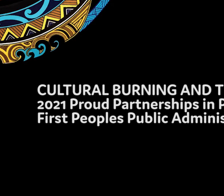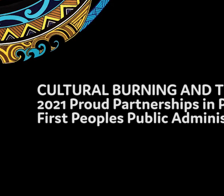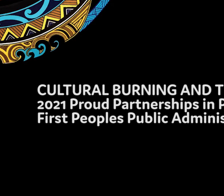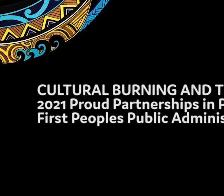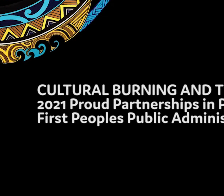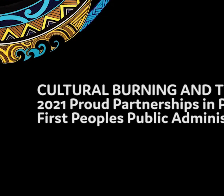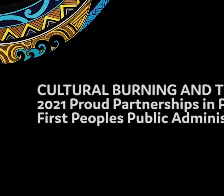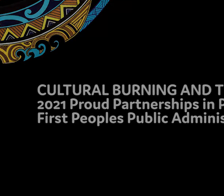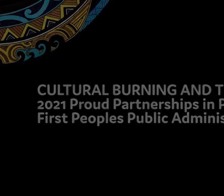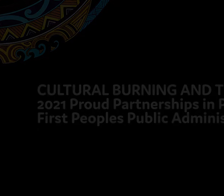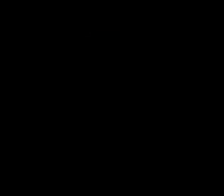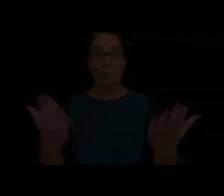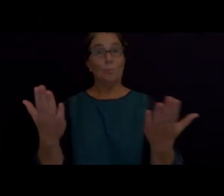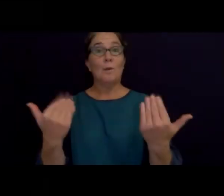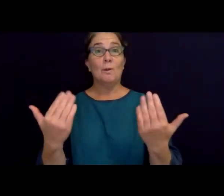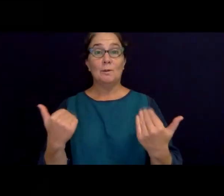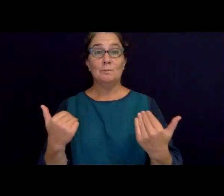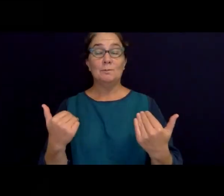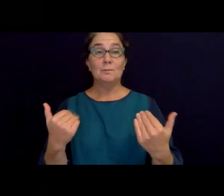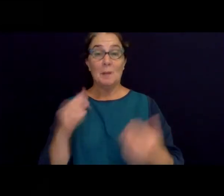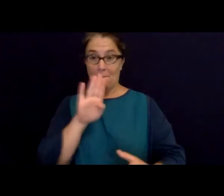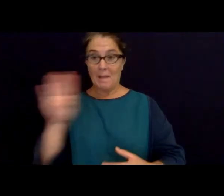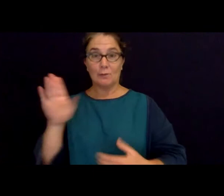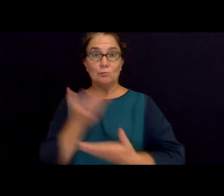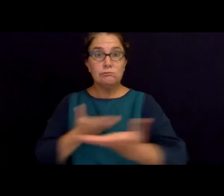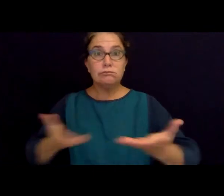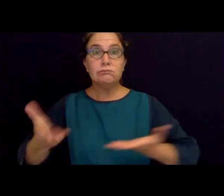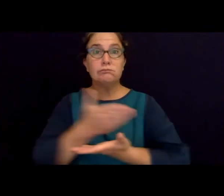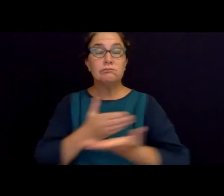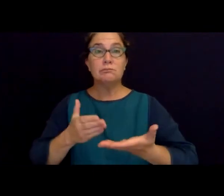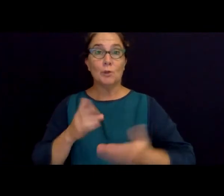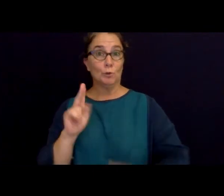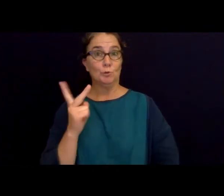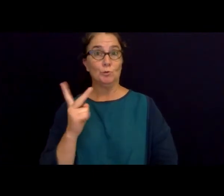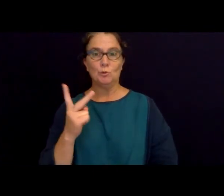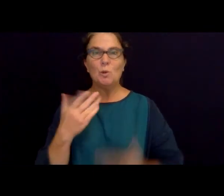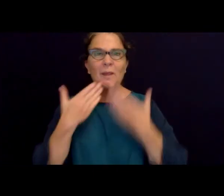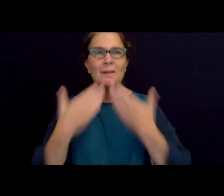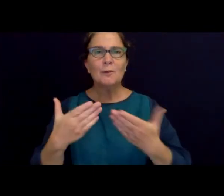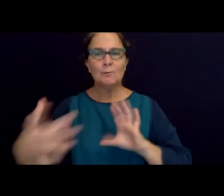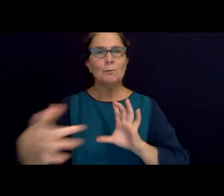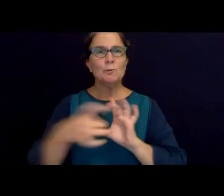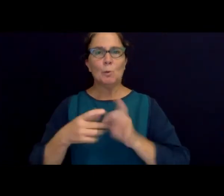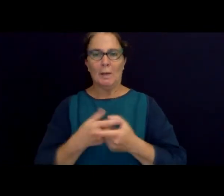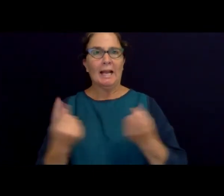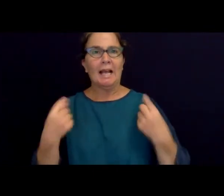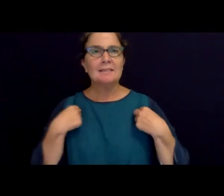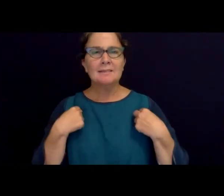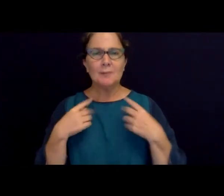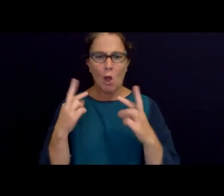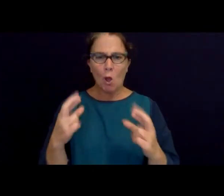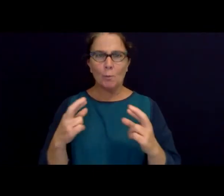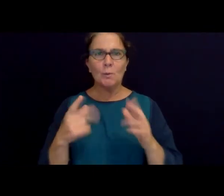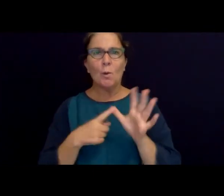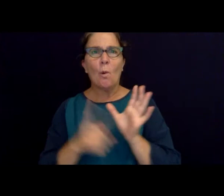Welcome back to panel discussion two. Thanks for coming back into the room here and hope you all made it in okay.